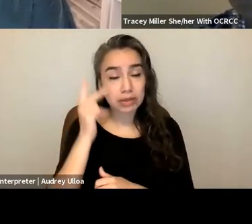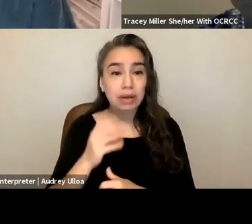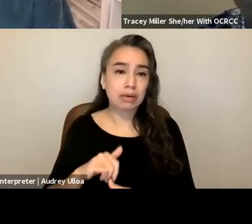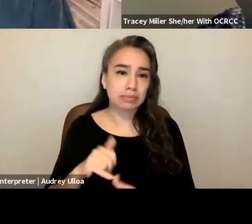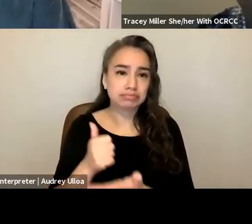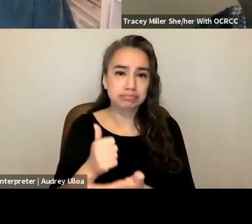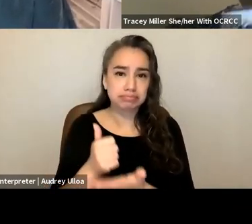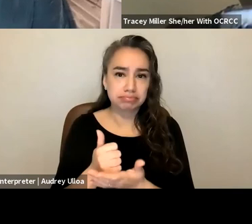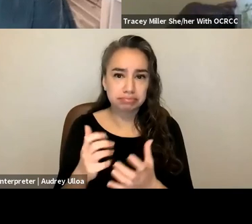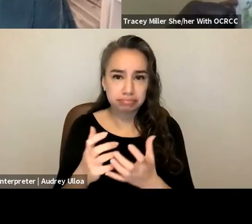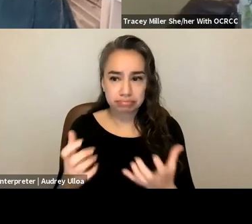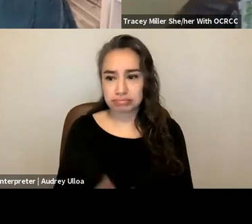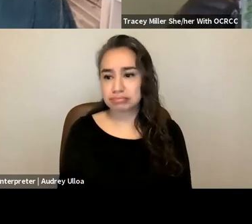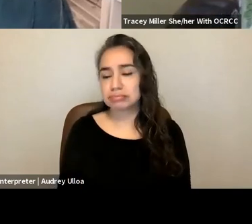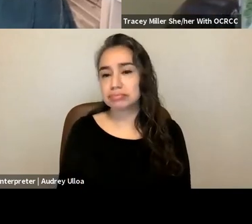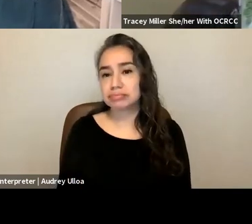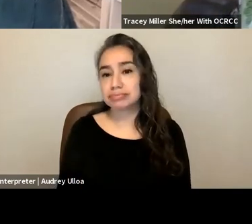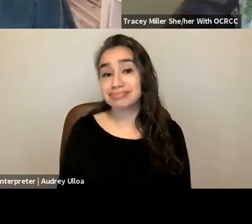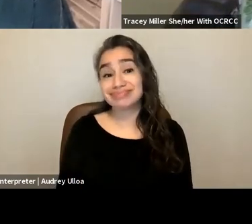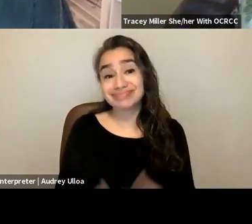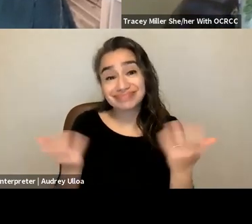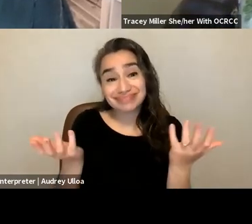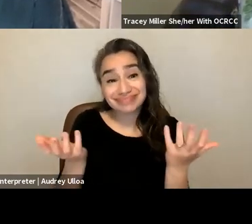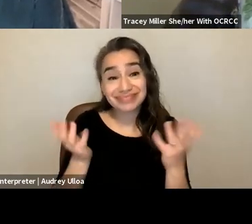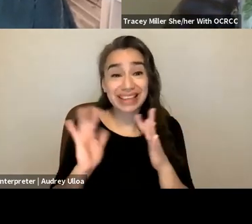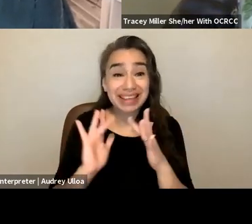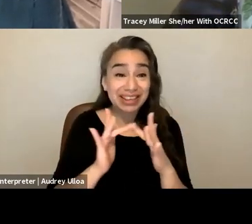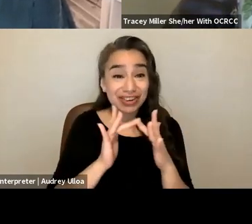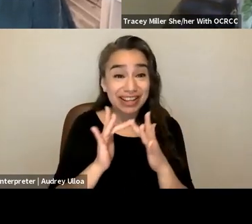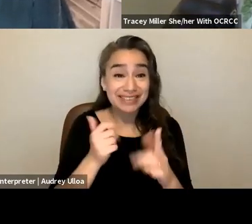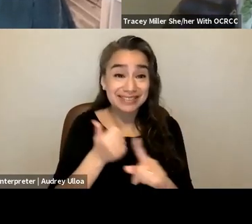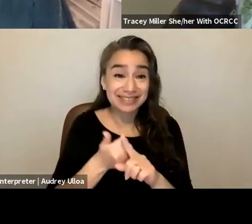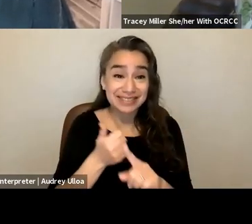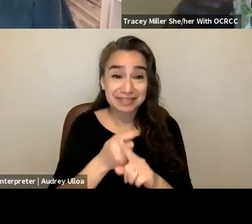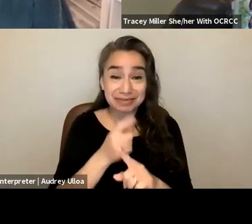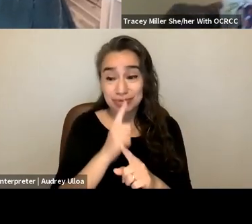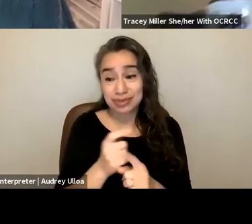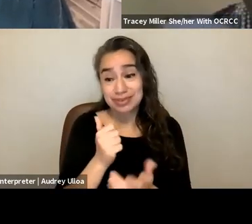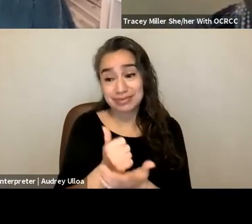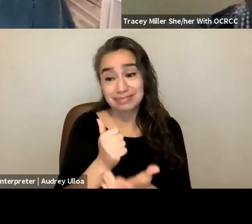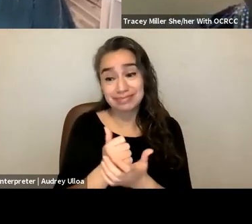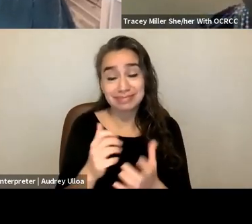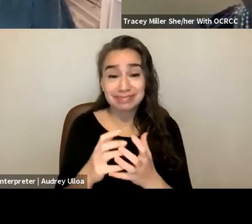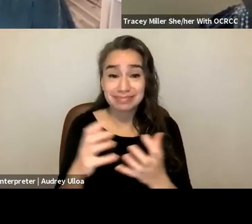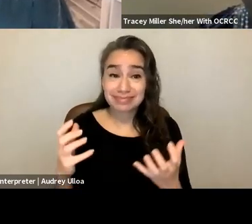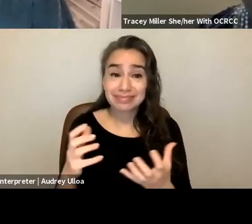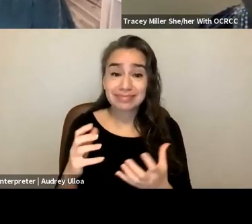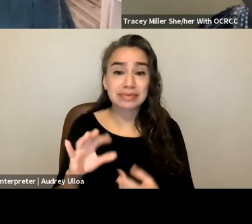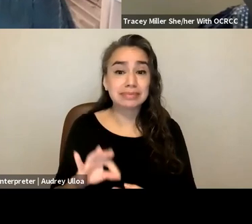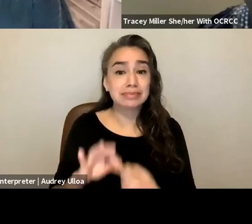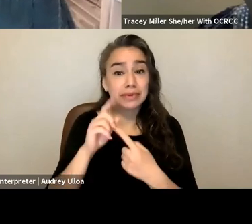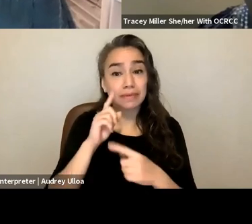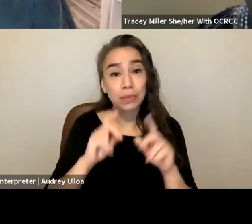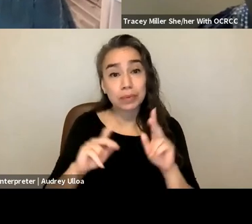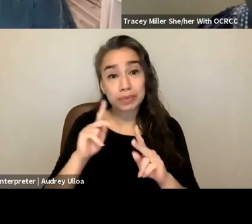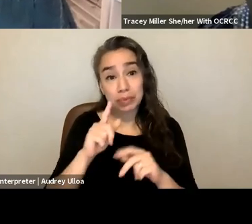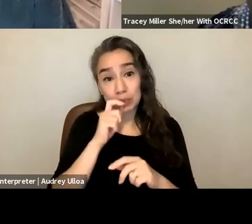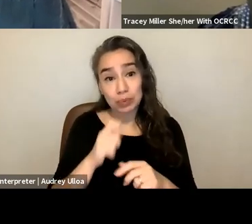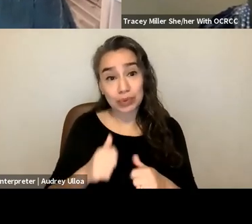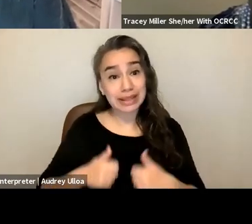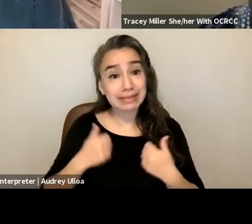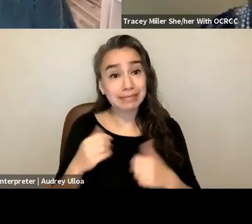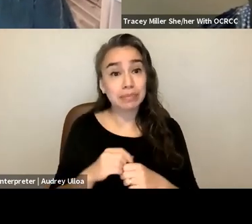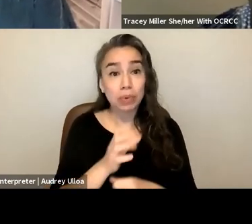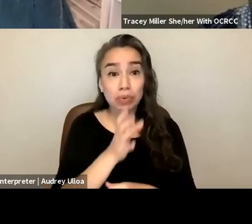the internet is really helpful particularly for those um for folks living in like rural more rural